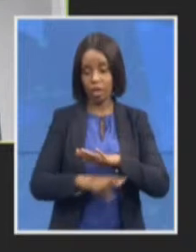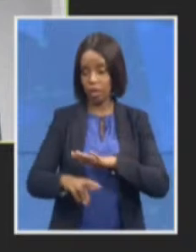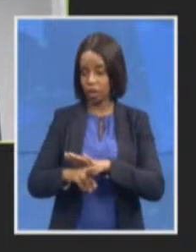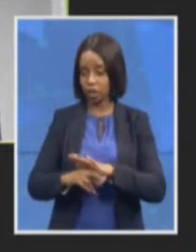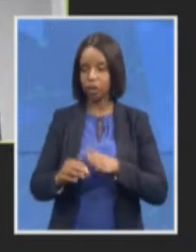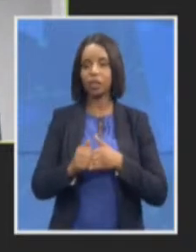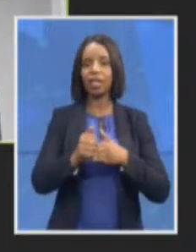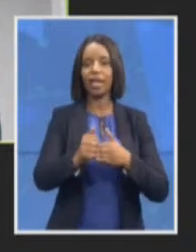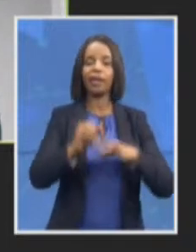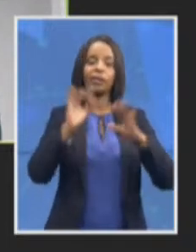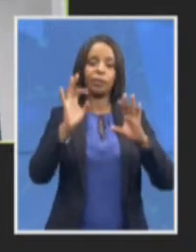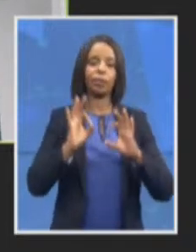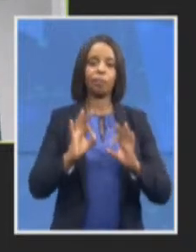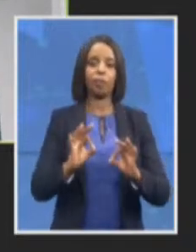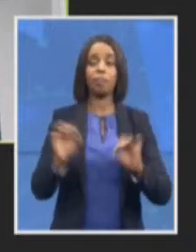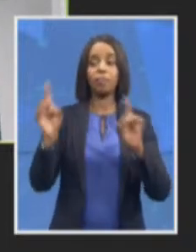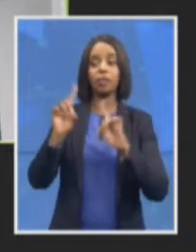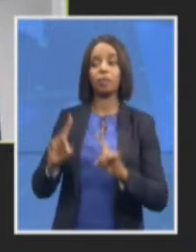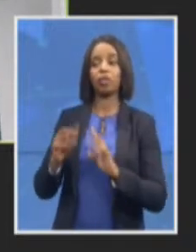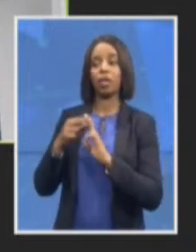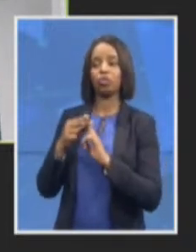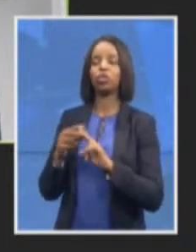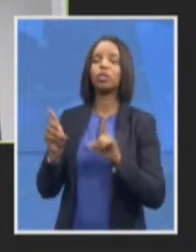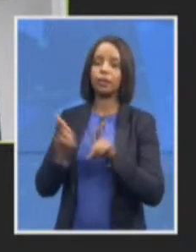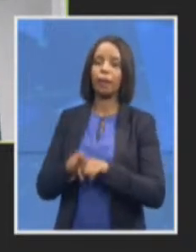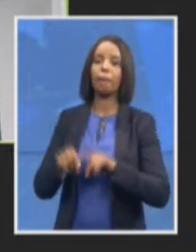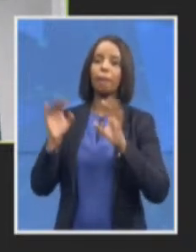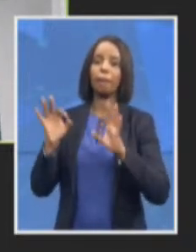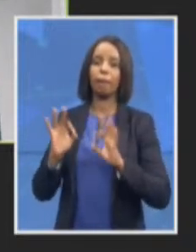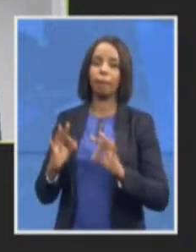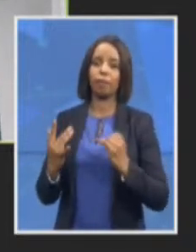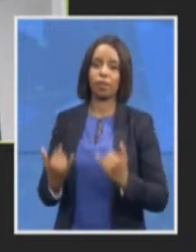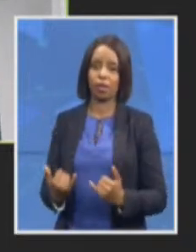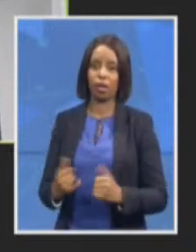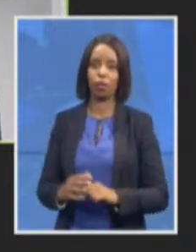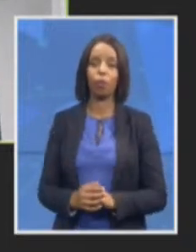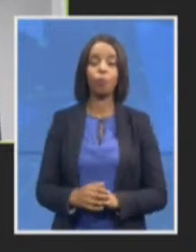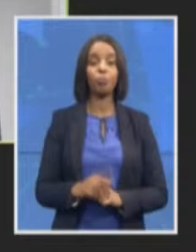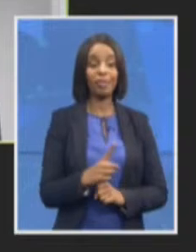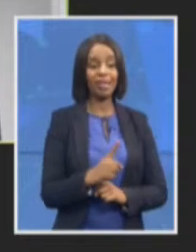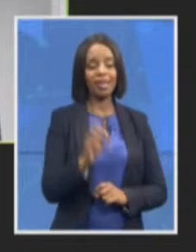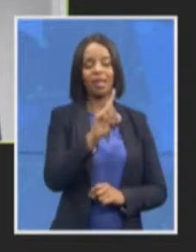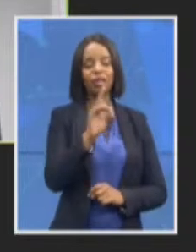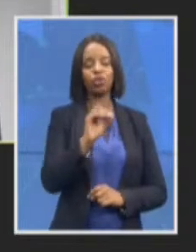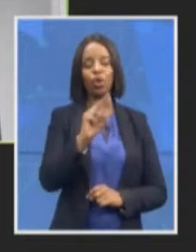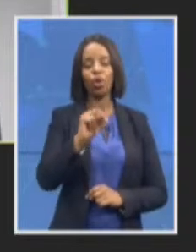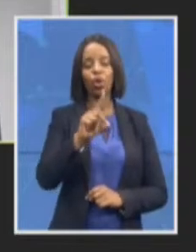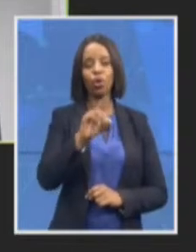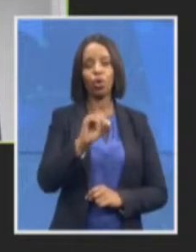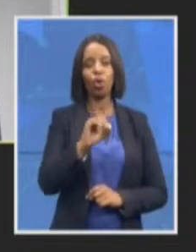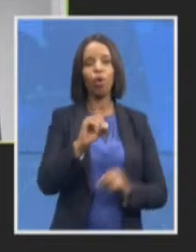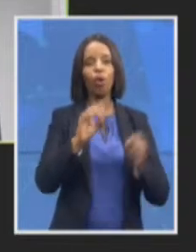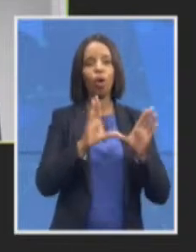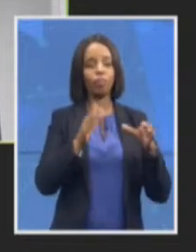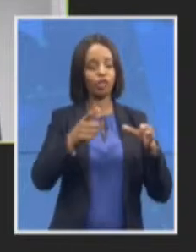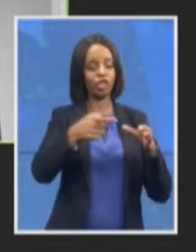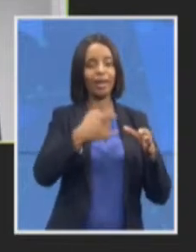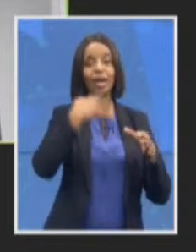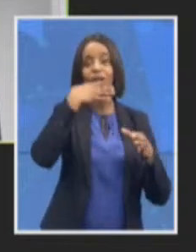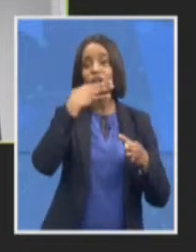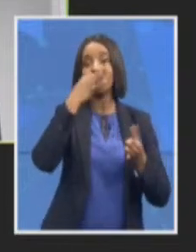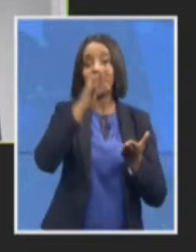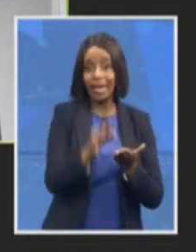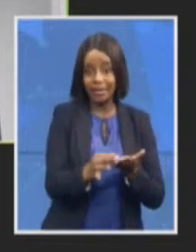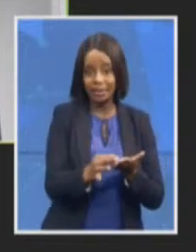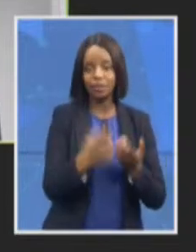we talked about the Zondo Commission recommendations so I just want to add to that to say that hopefully